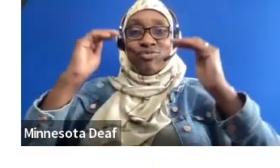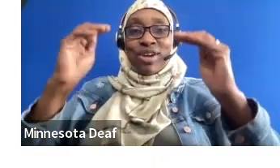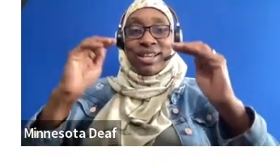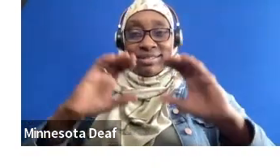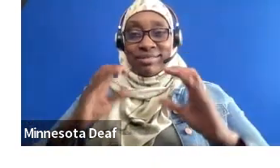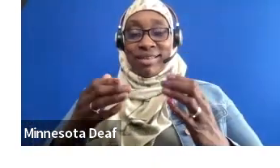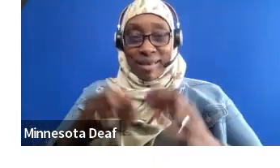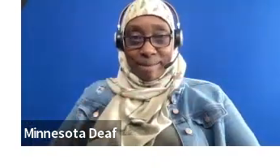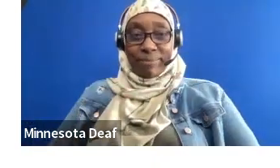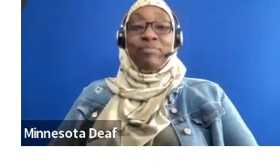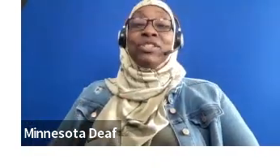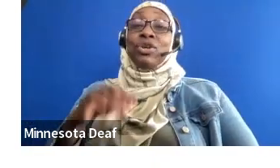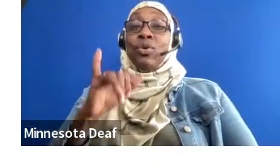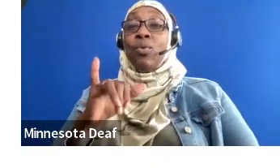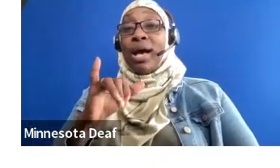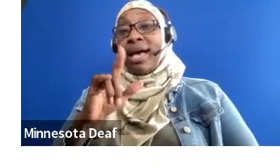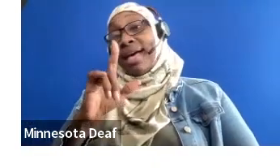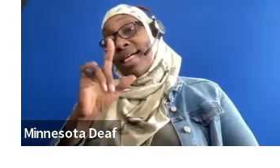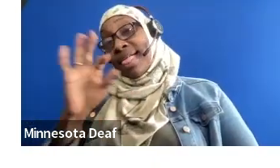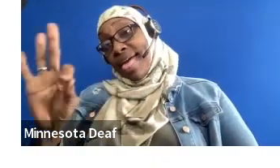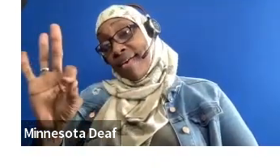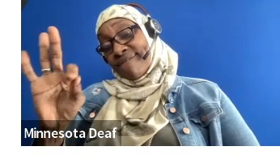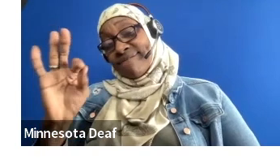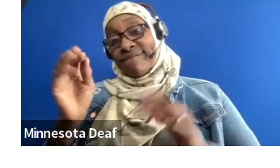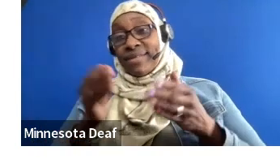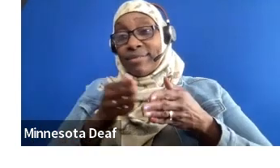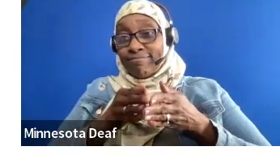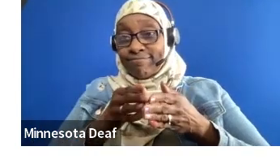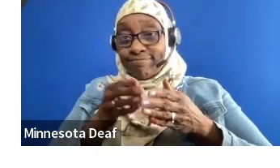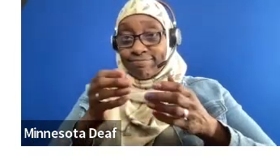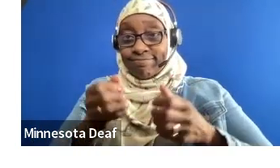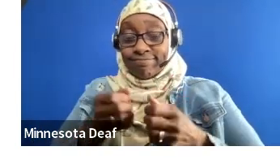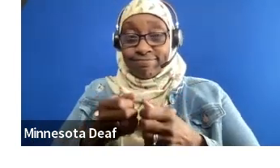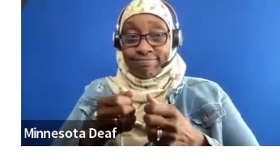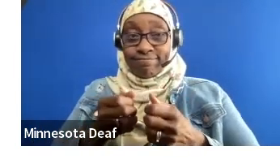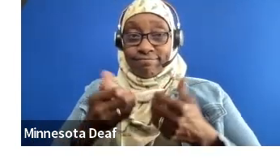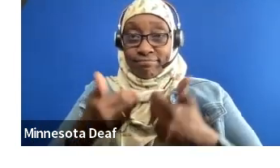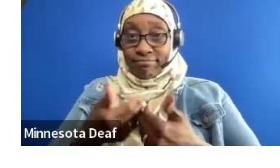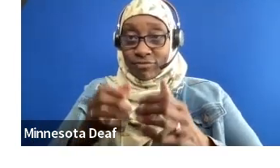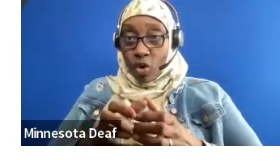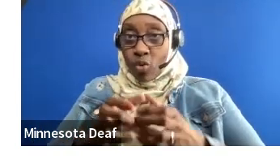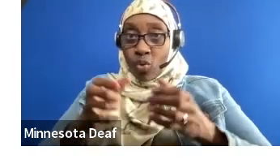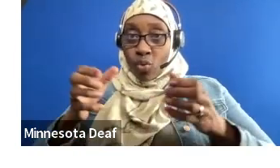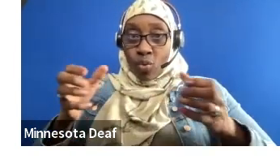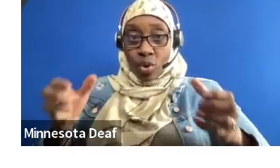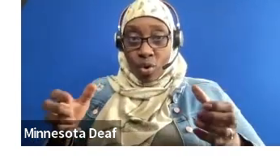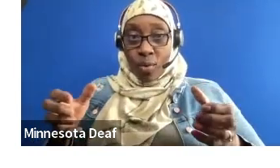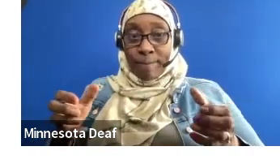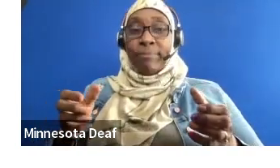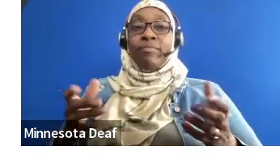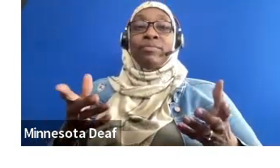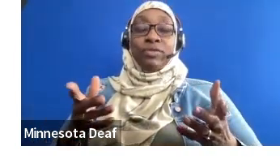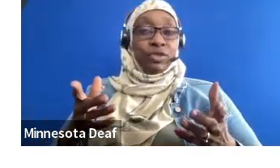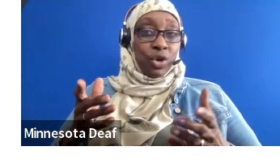purpose of YLR is to develop leadership and career readiness skills, make connections, and, of course, always have fun. While